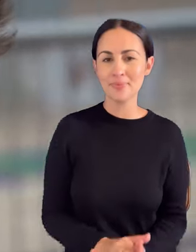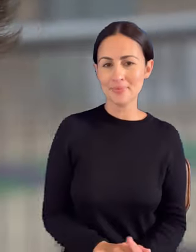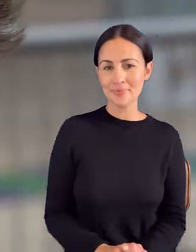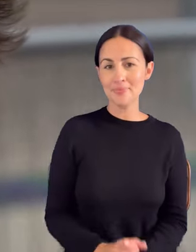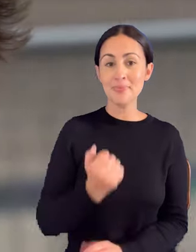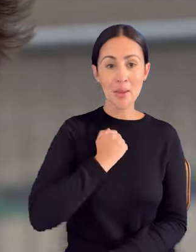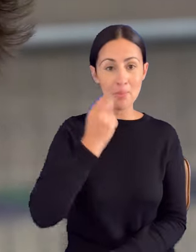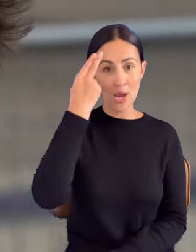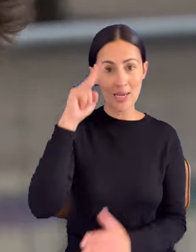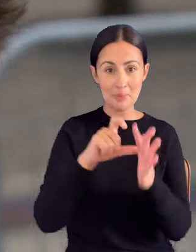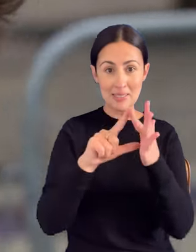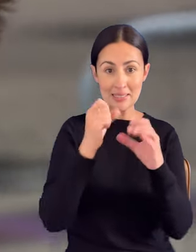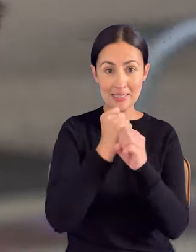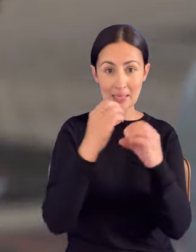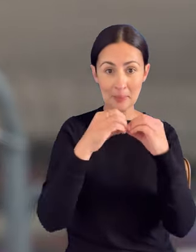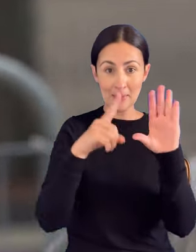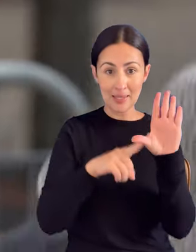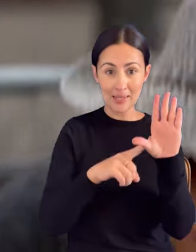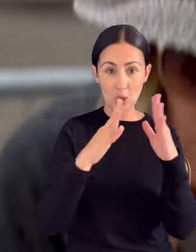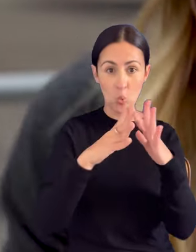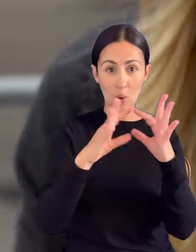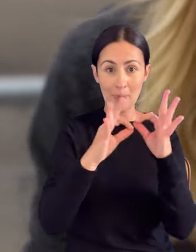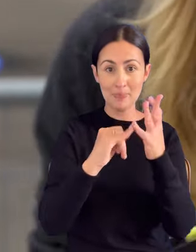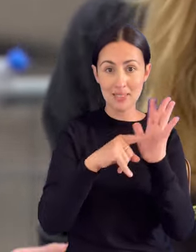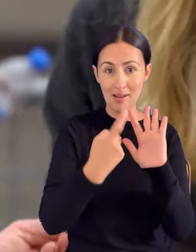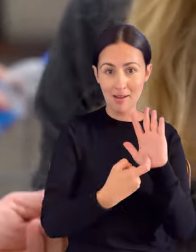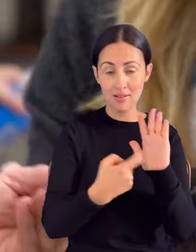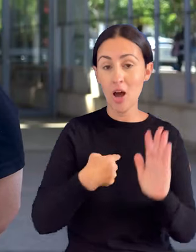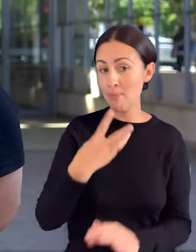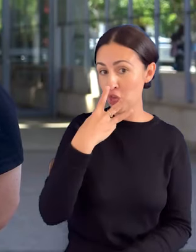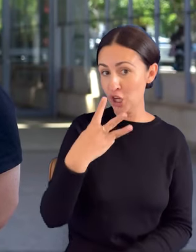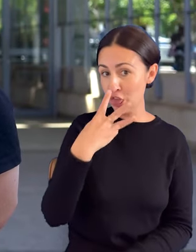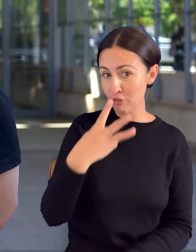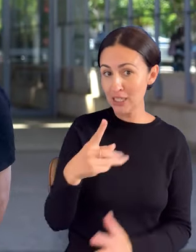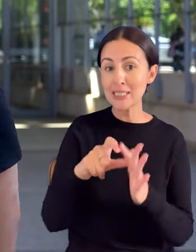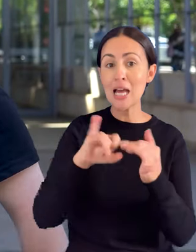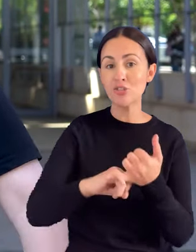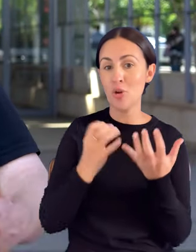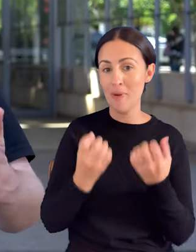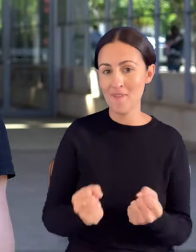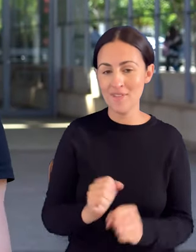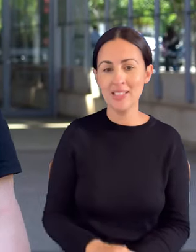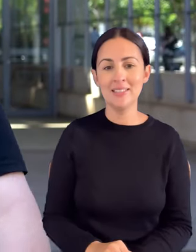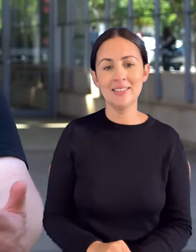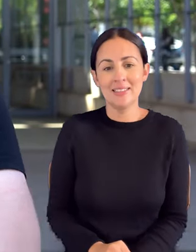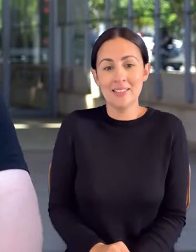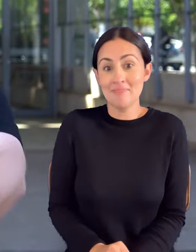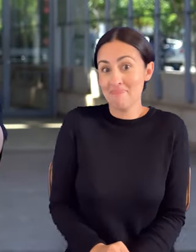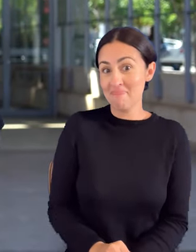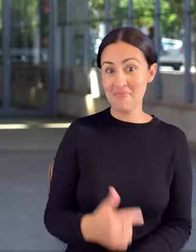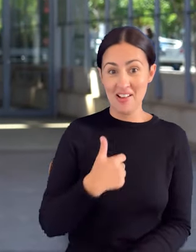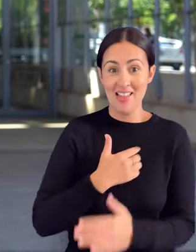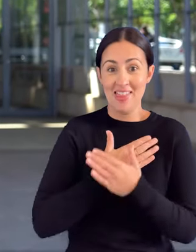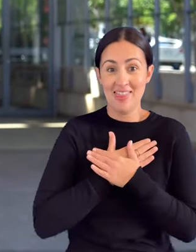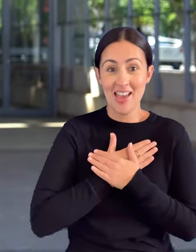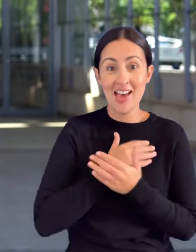My name is Zigbee Ernest Webster. I'm 33 with Down syndrome and I'm the one who discovered all about